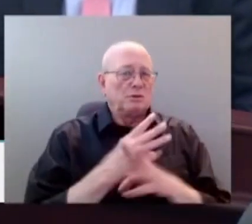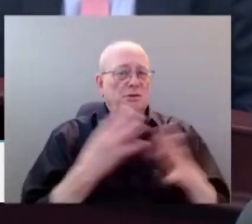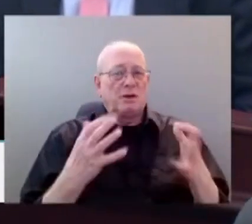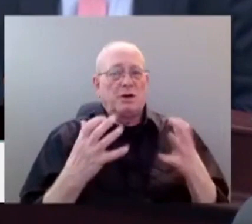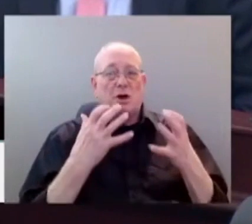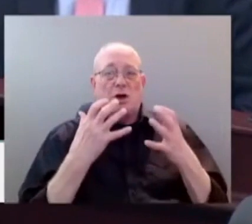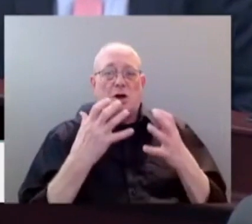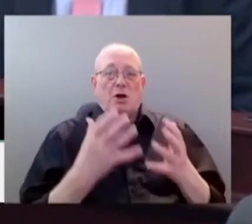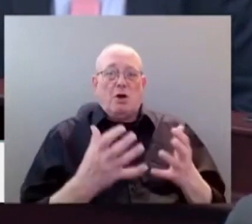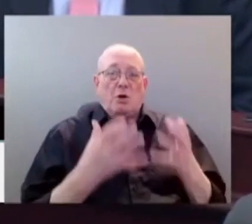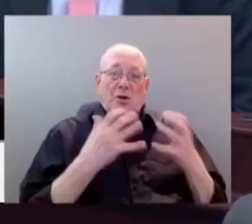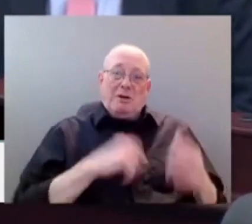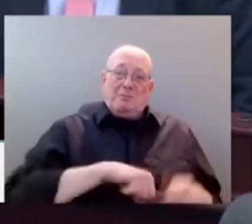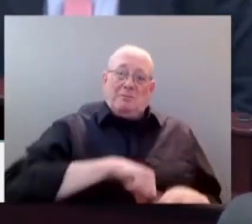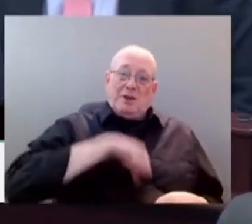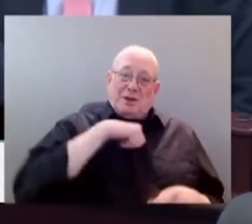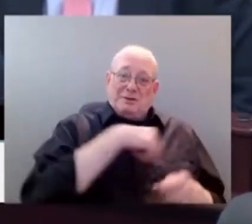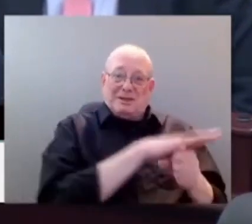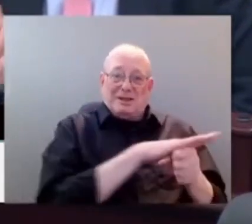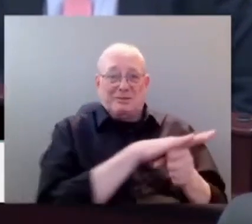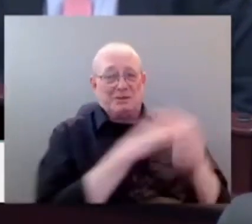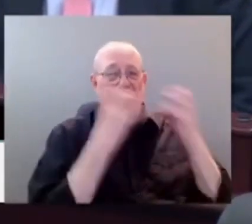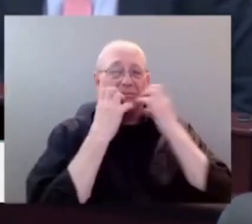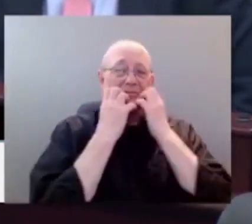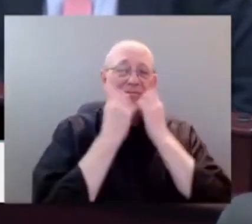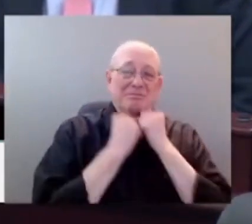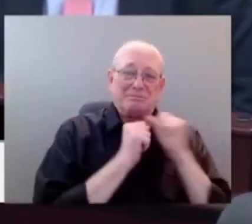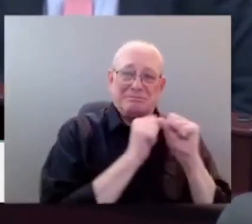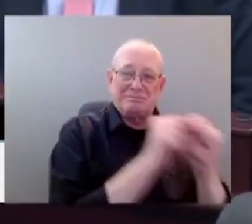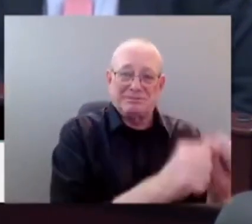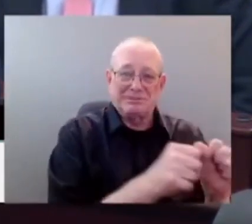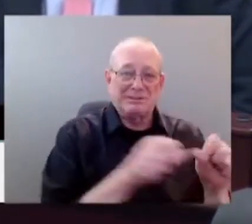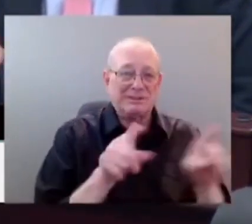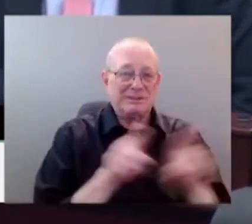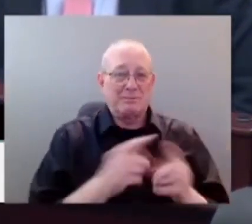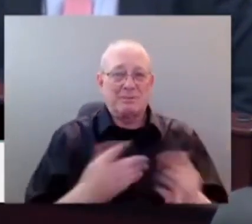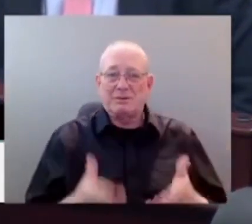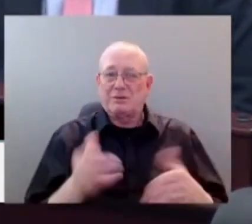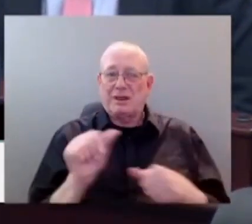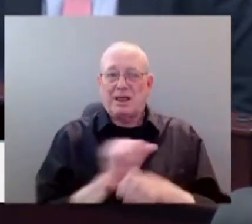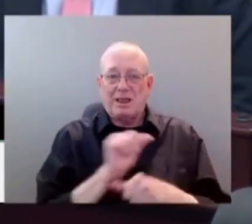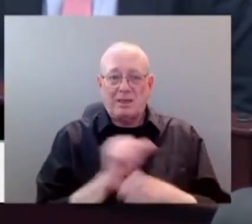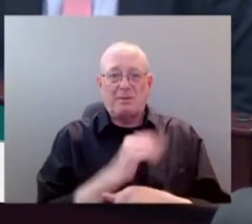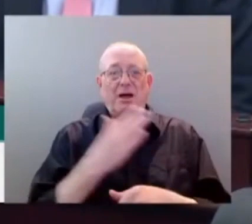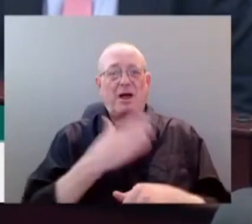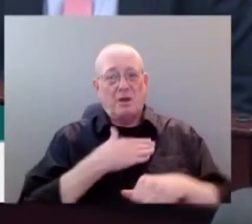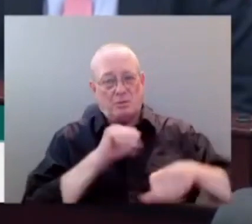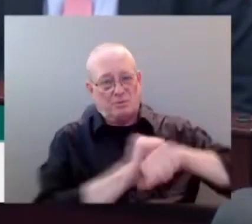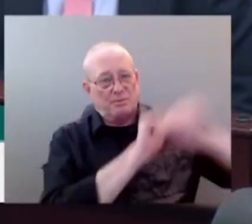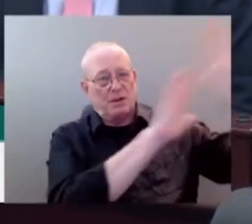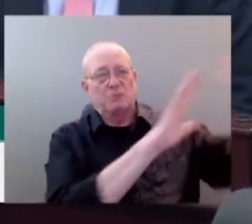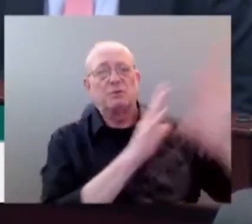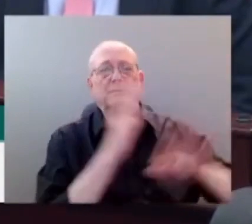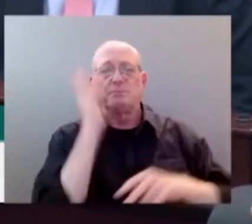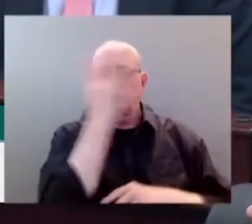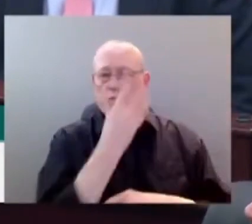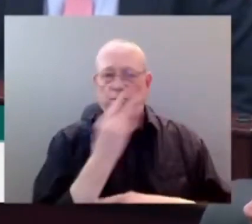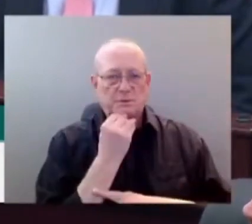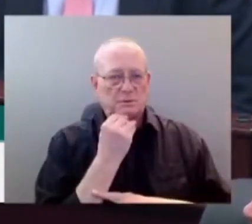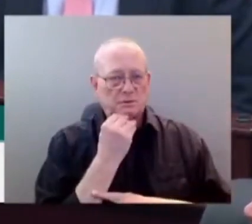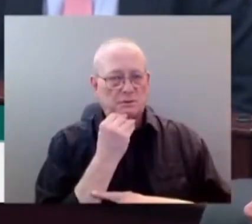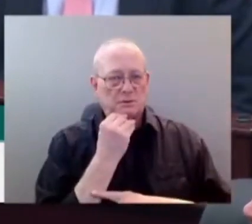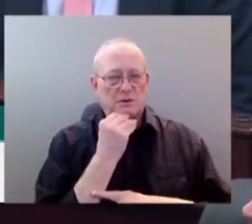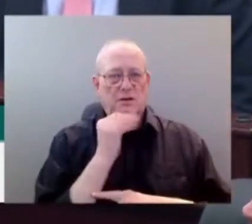generations. That's exactly what we're doing here in Alberta, protecting our majestic Rocky Mountains and those lovely foothills, as well as the UNESCO World Heritage Sites.